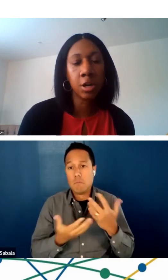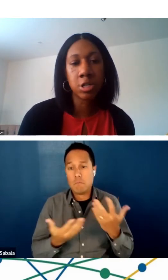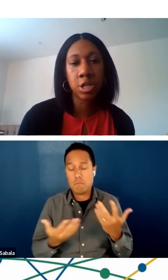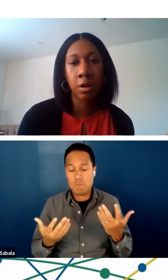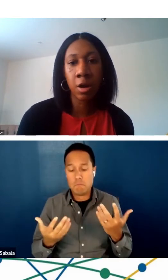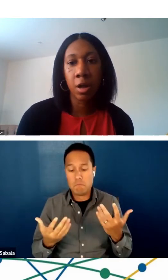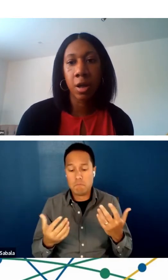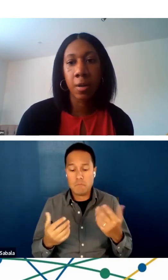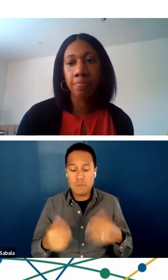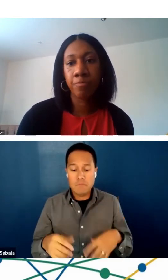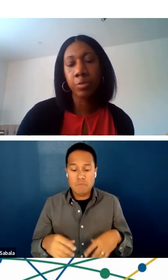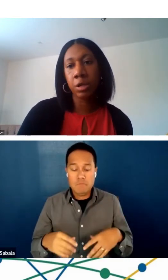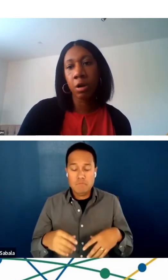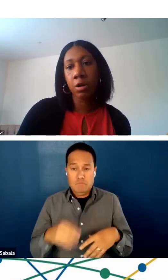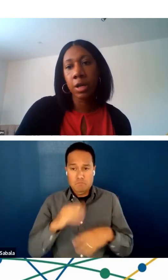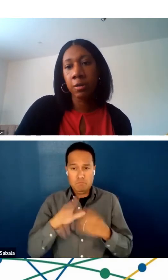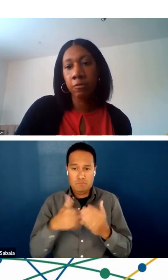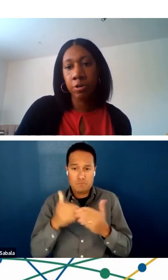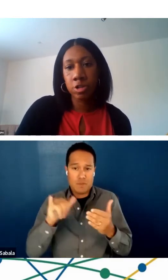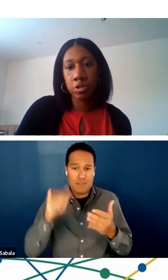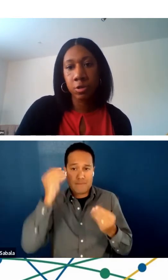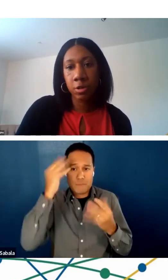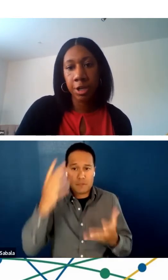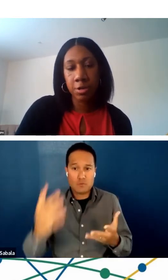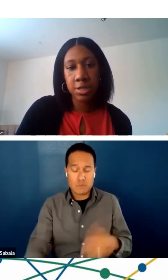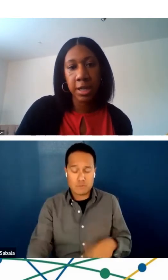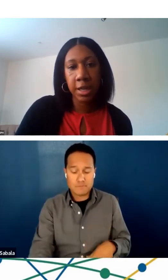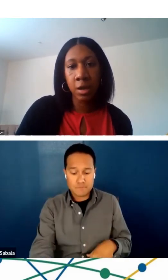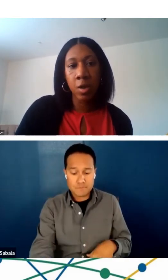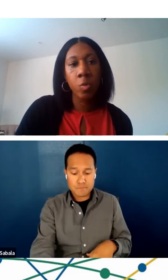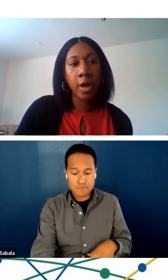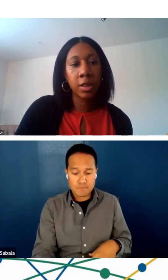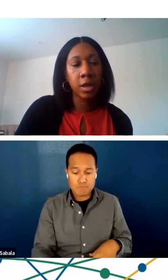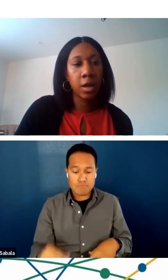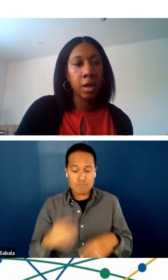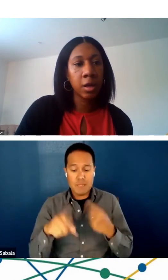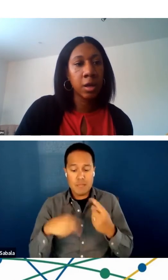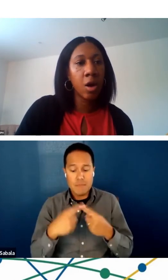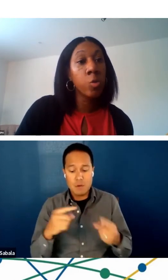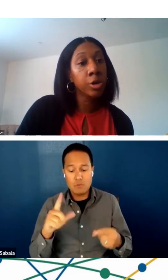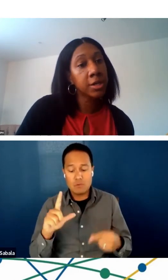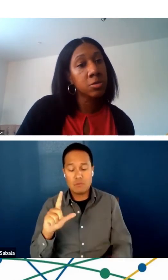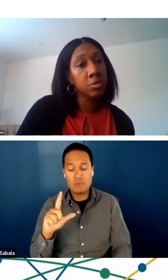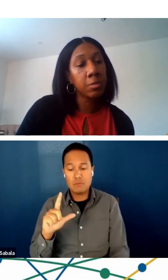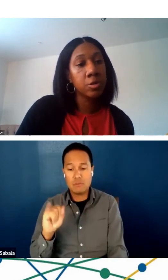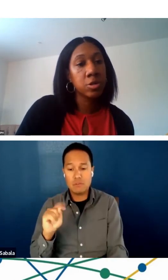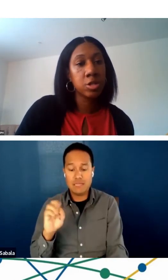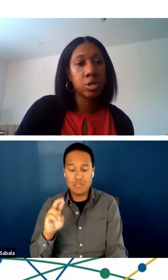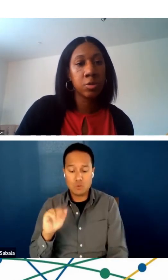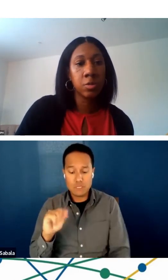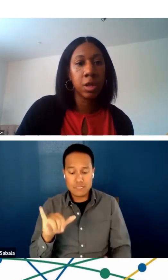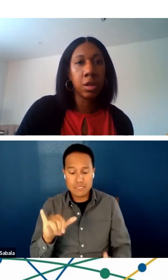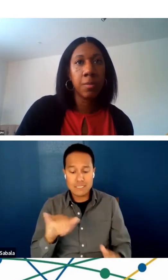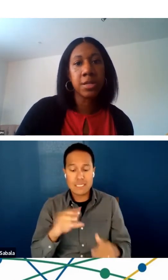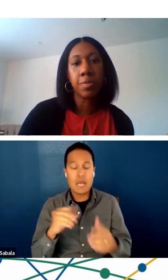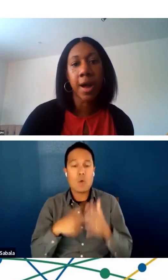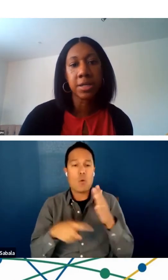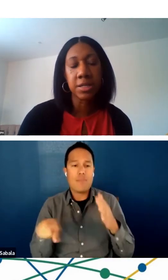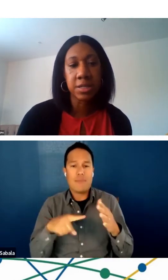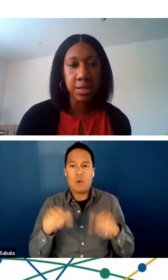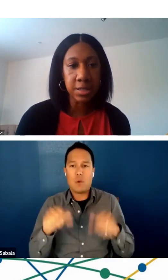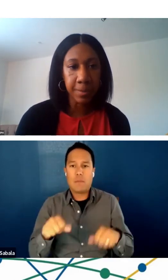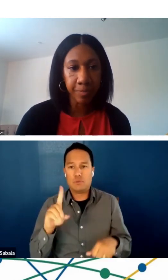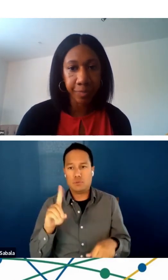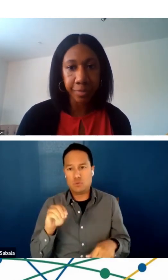information that I'll share regarding virtual literacy and what the awardees were able to do within the